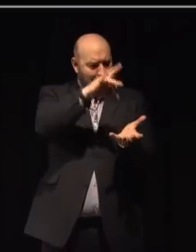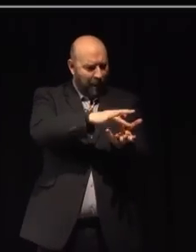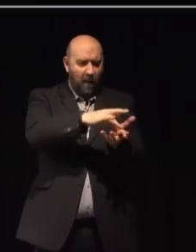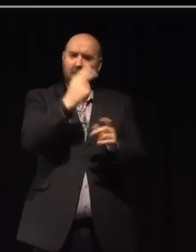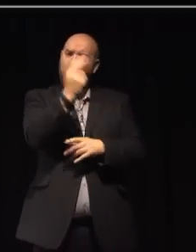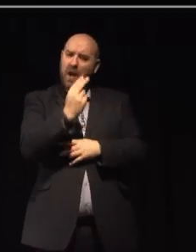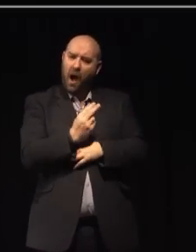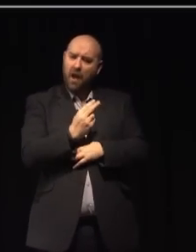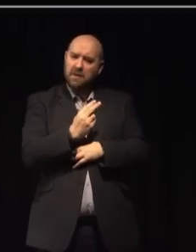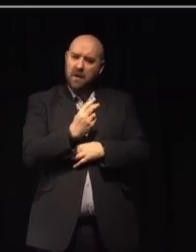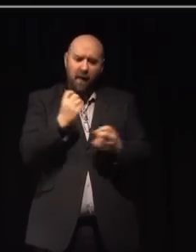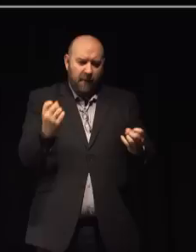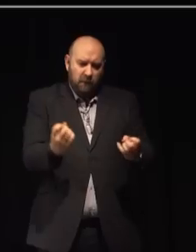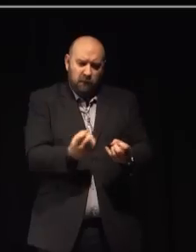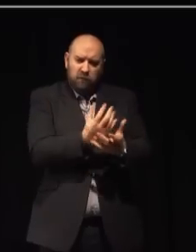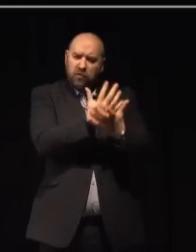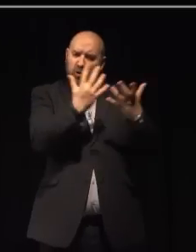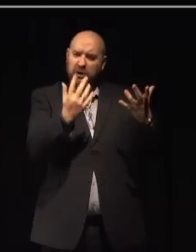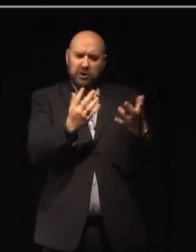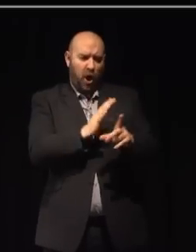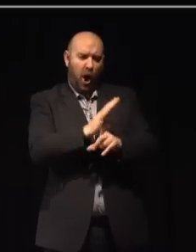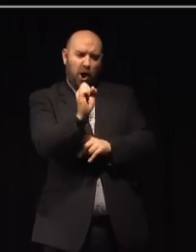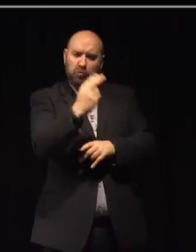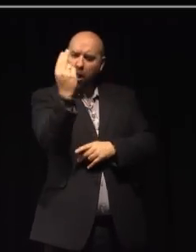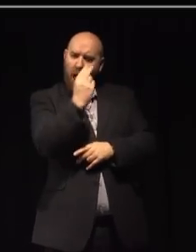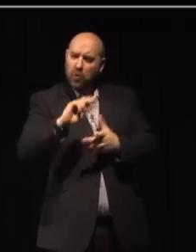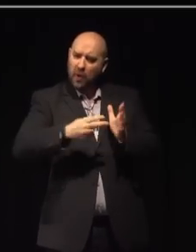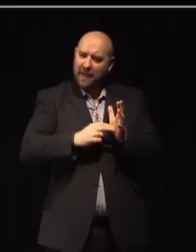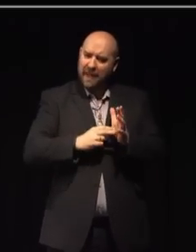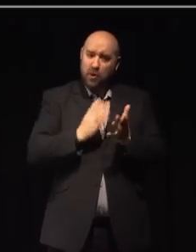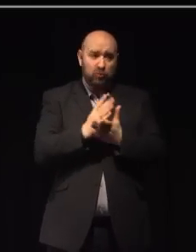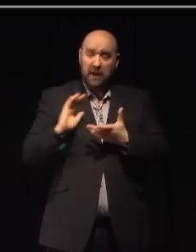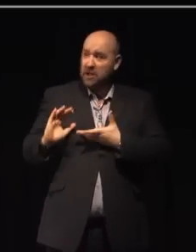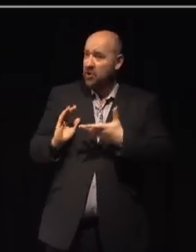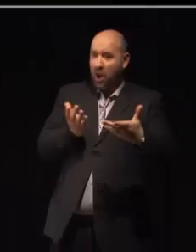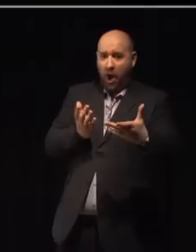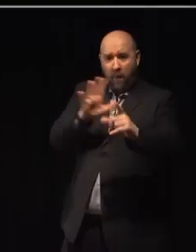London with its arts and cultural organisations that serve the whole nation is essential.